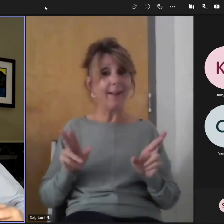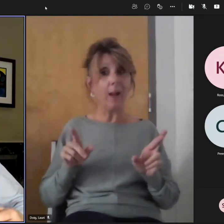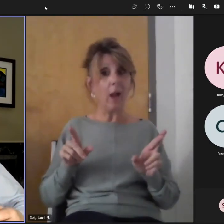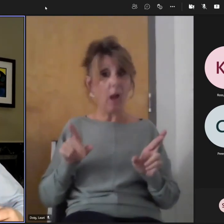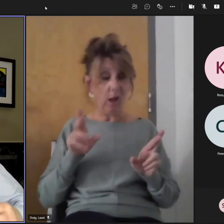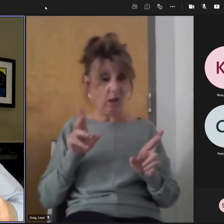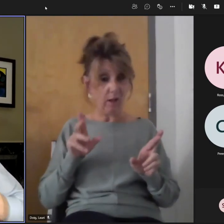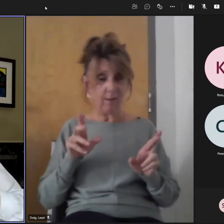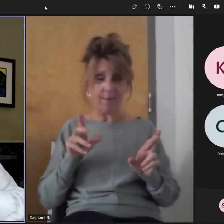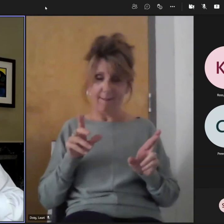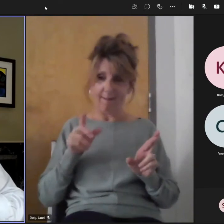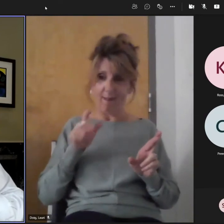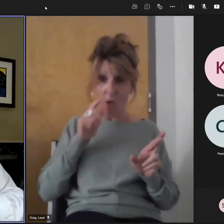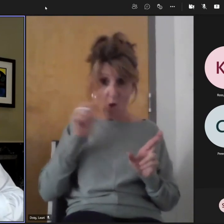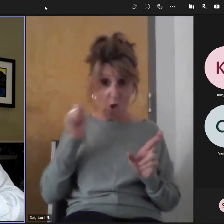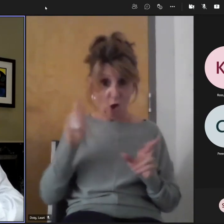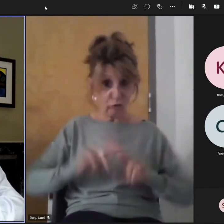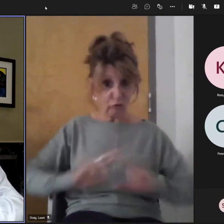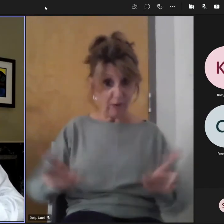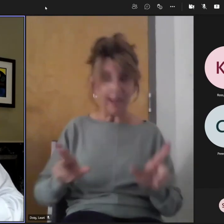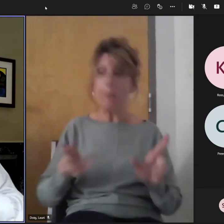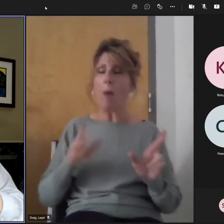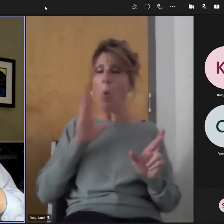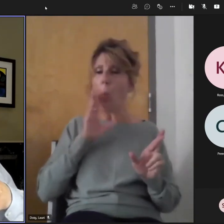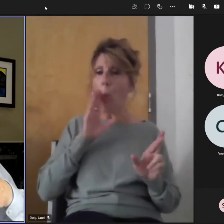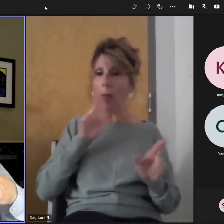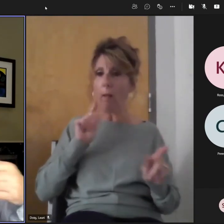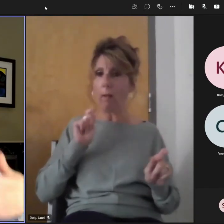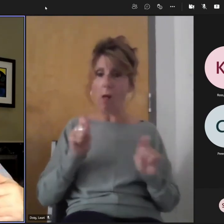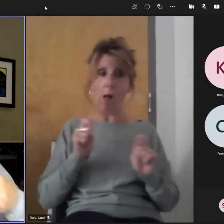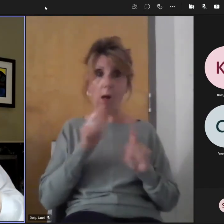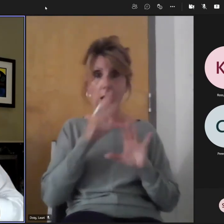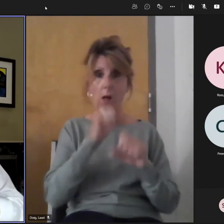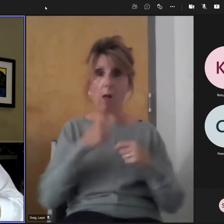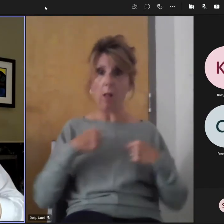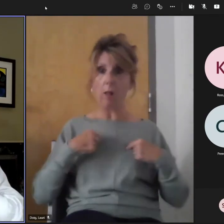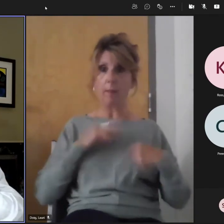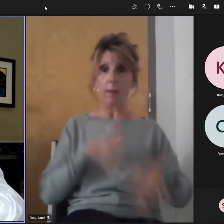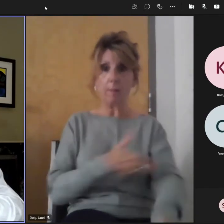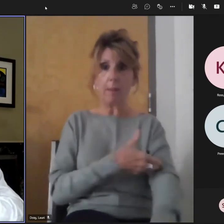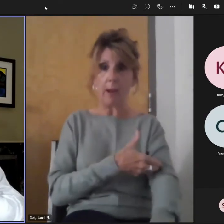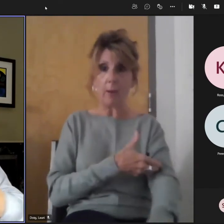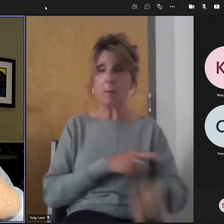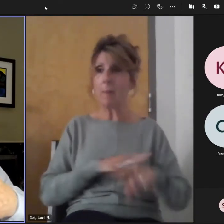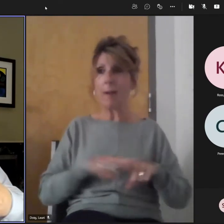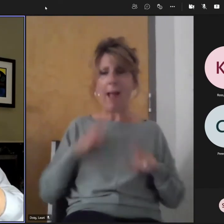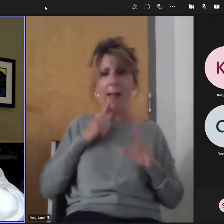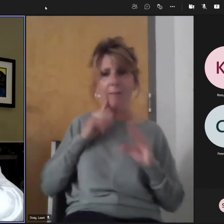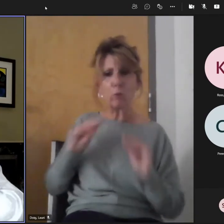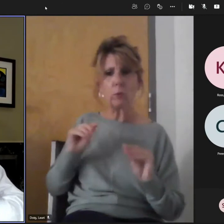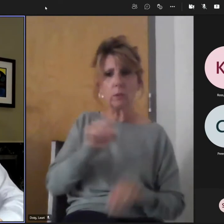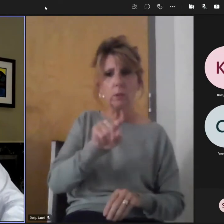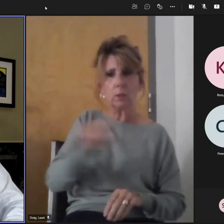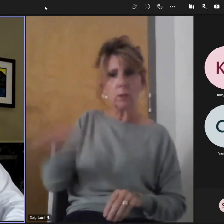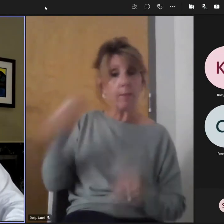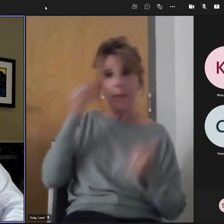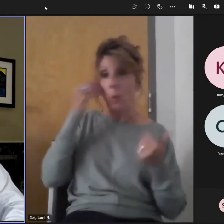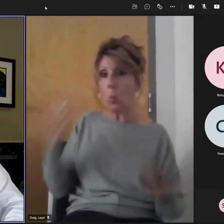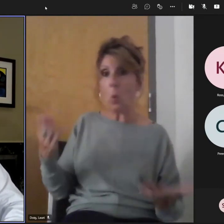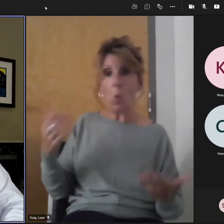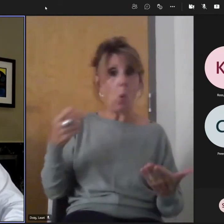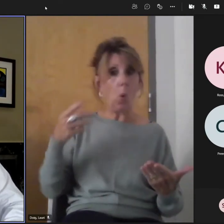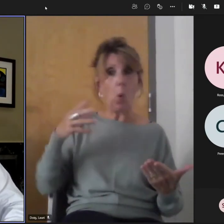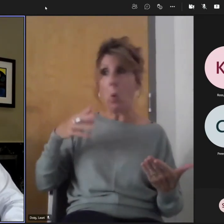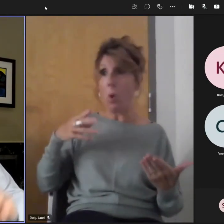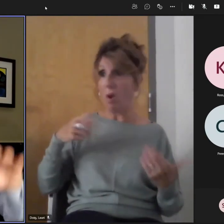it pretty quickly. And they, there's, they're attracted to it, but they don't know what they don't know. So both it means and in terms of what the